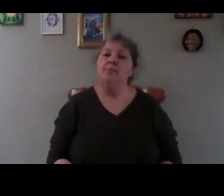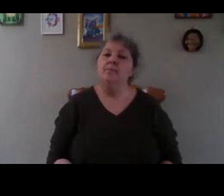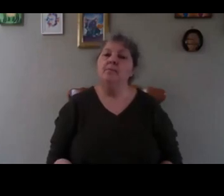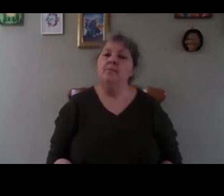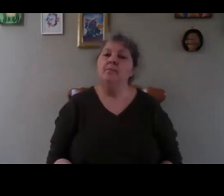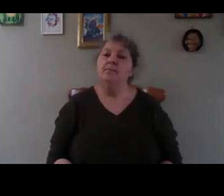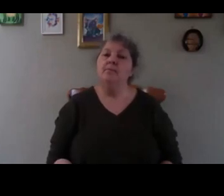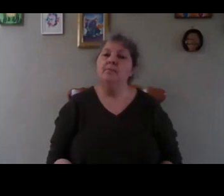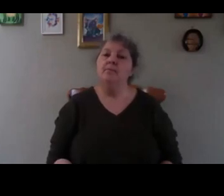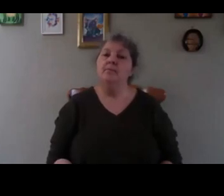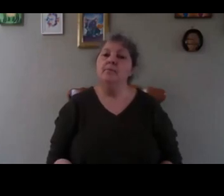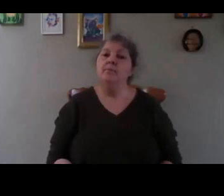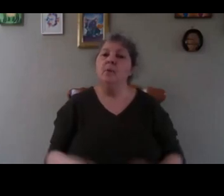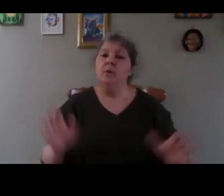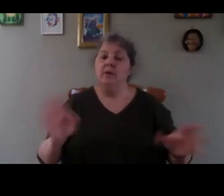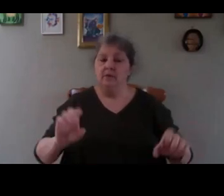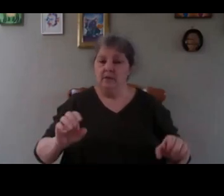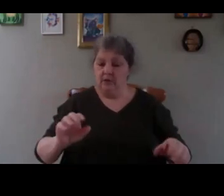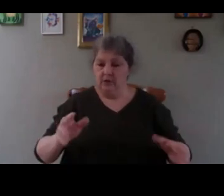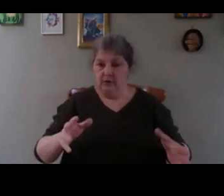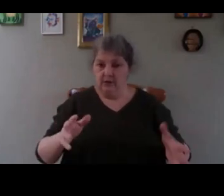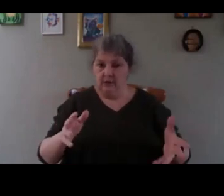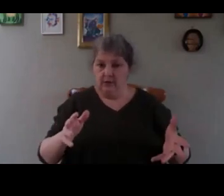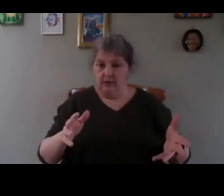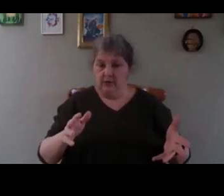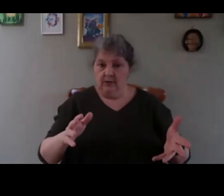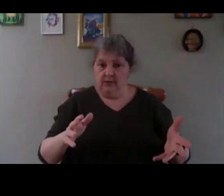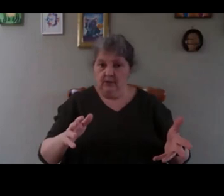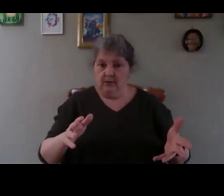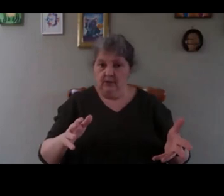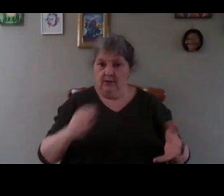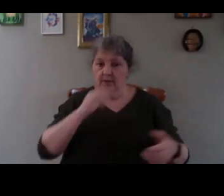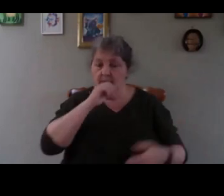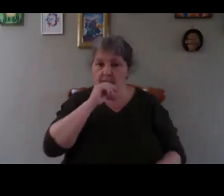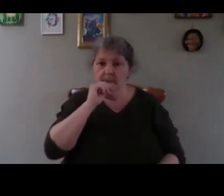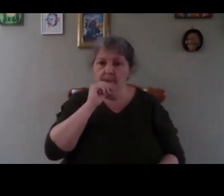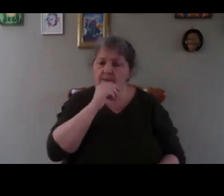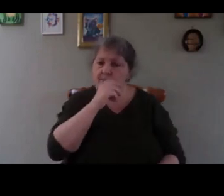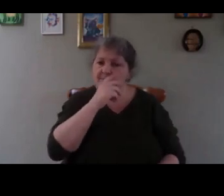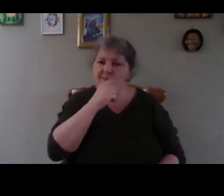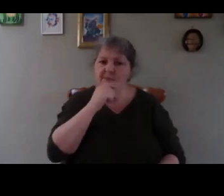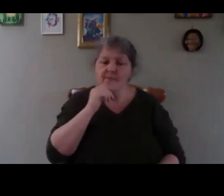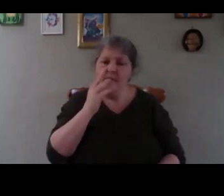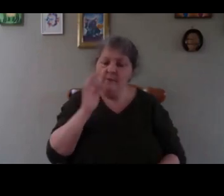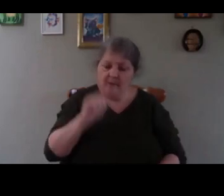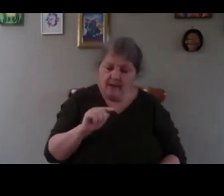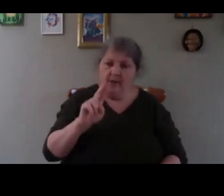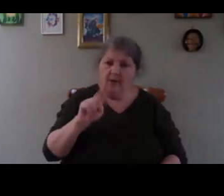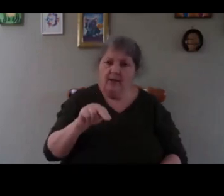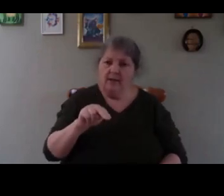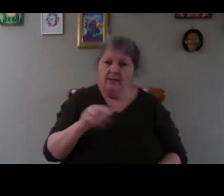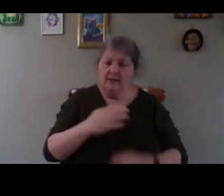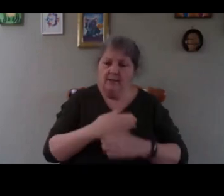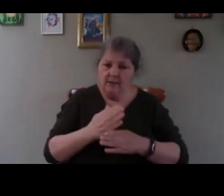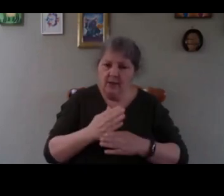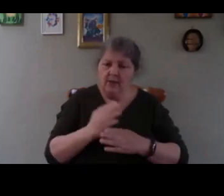pot everything just start to remove seedlings from try to plant them out or you know so